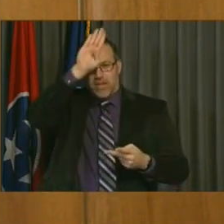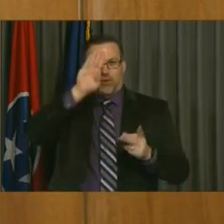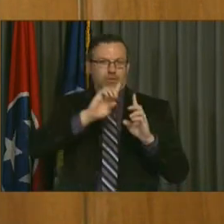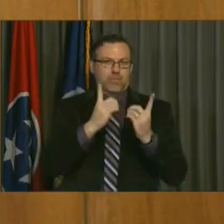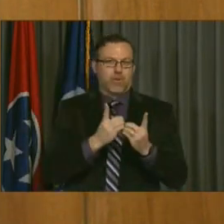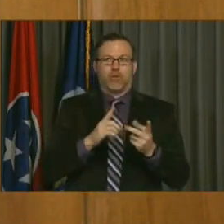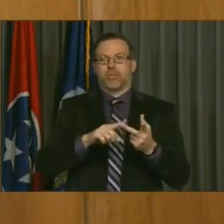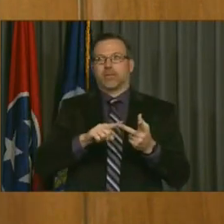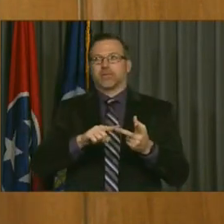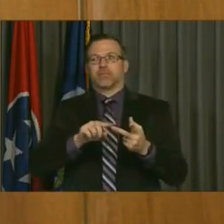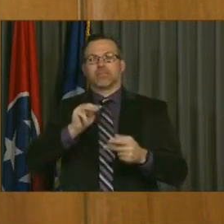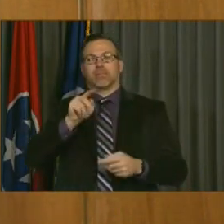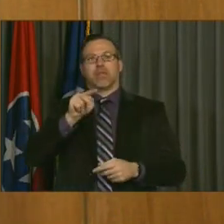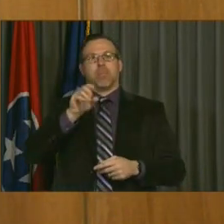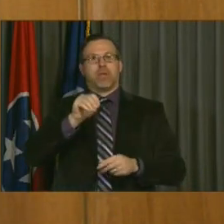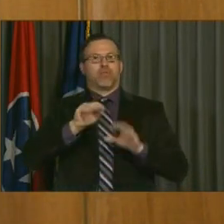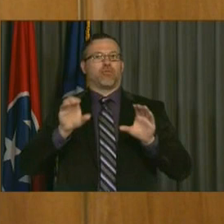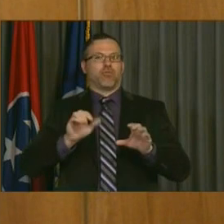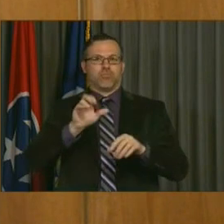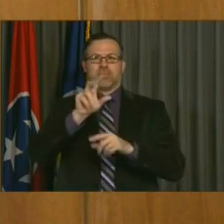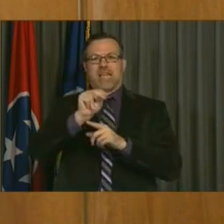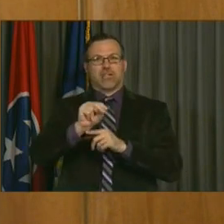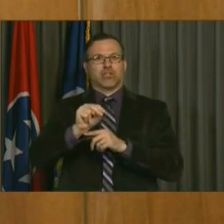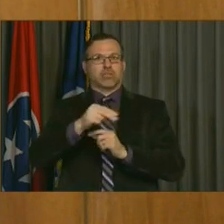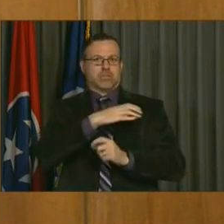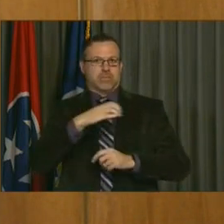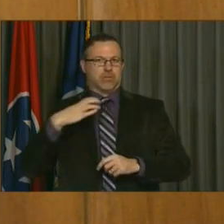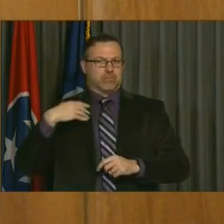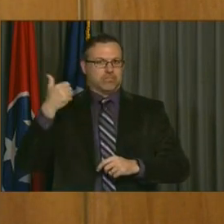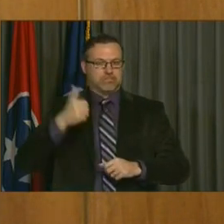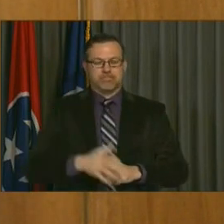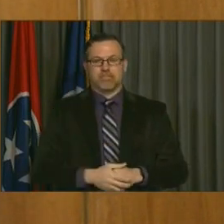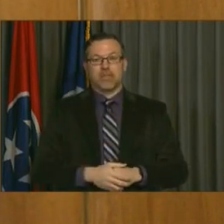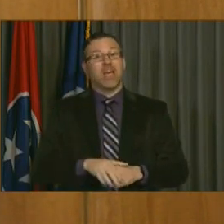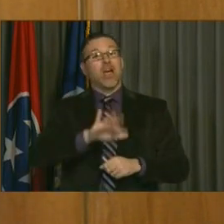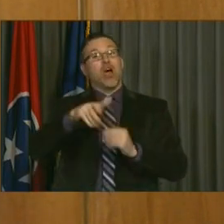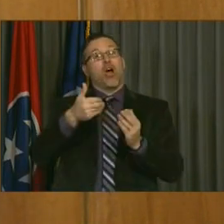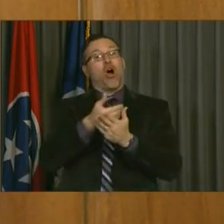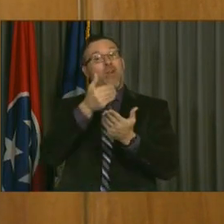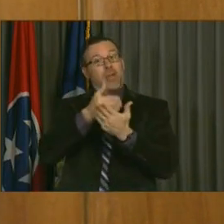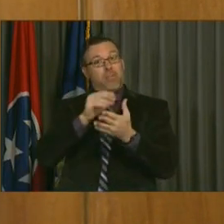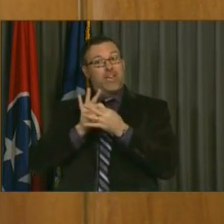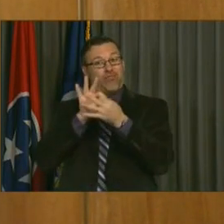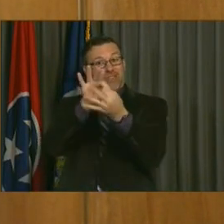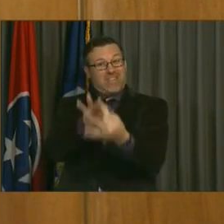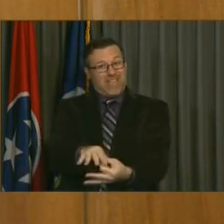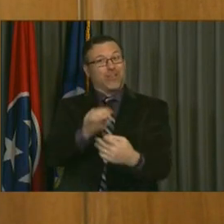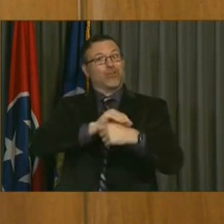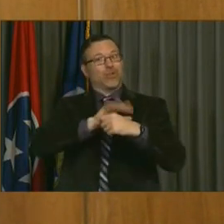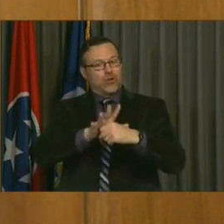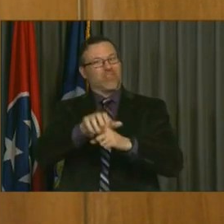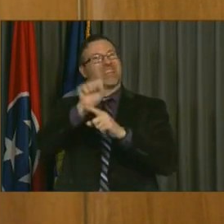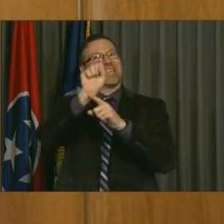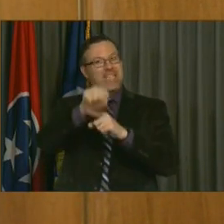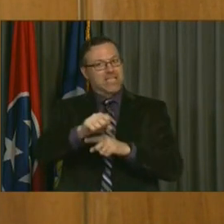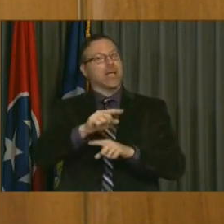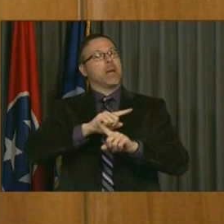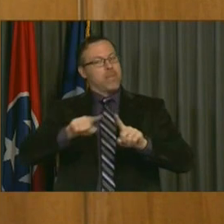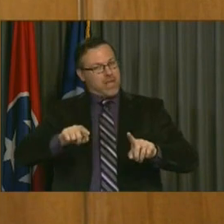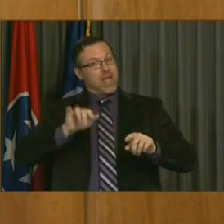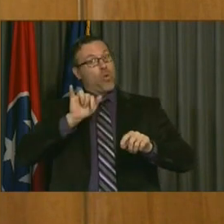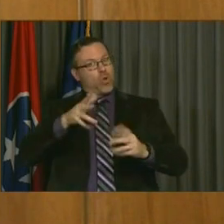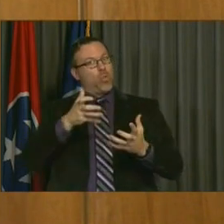While these additional grant opportunities are all focused on the COVID relief, we will seek maximum flexibility